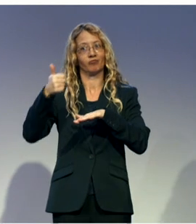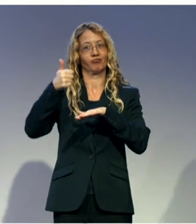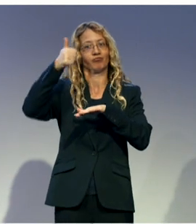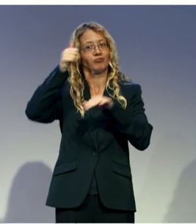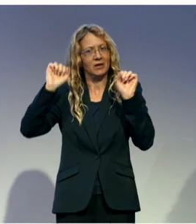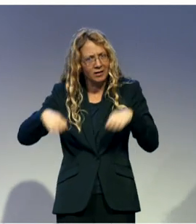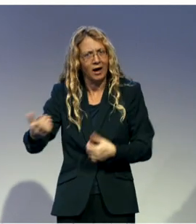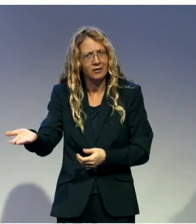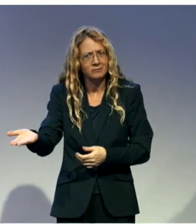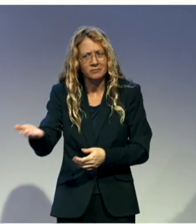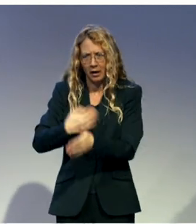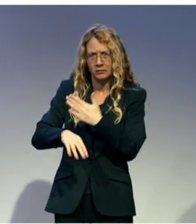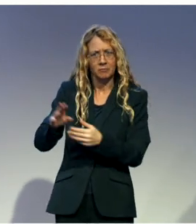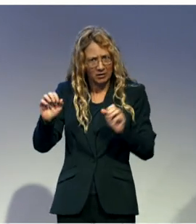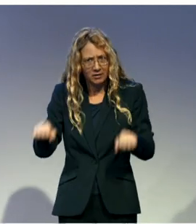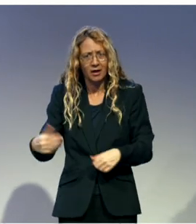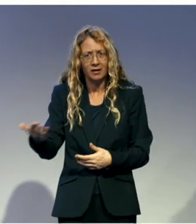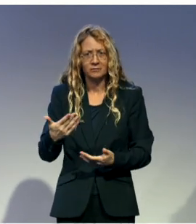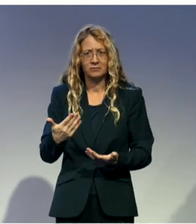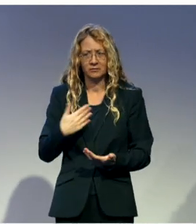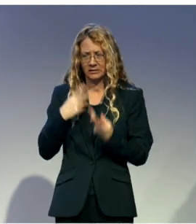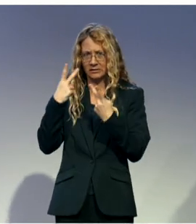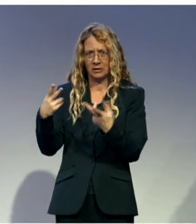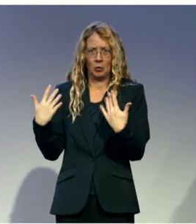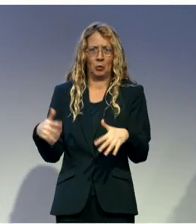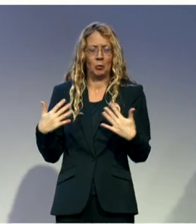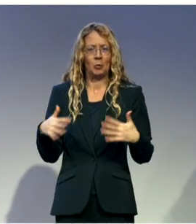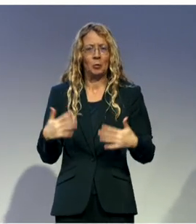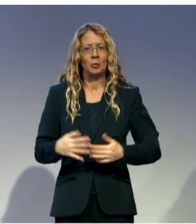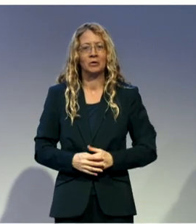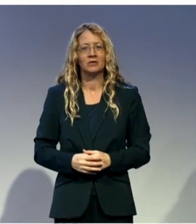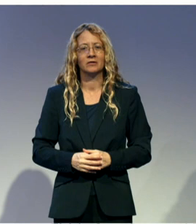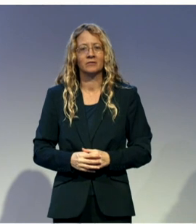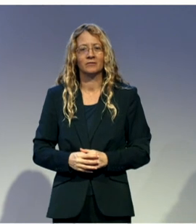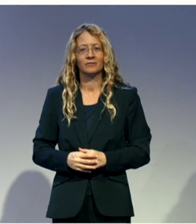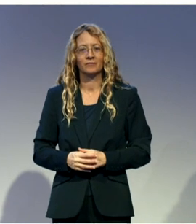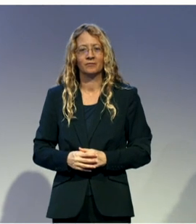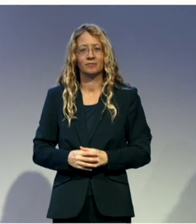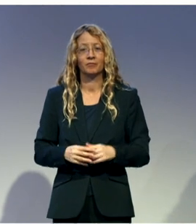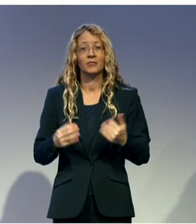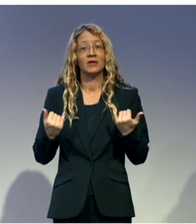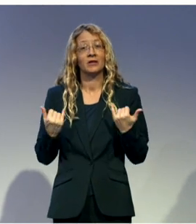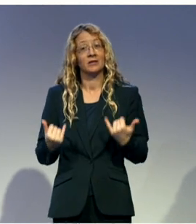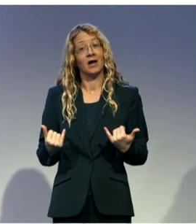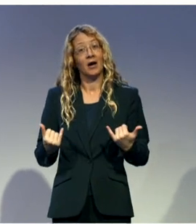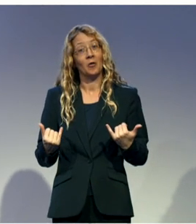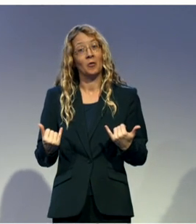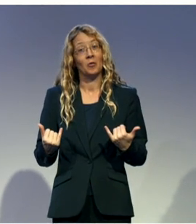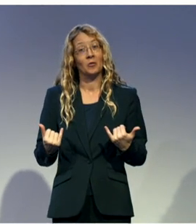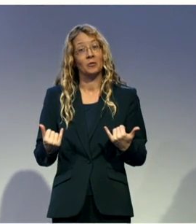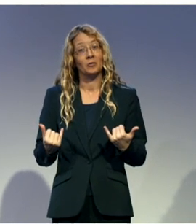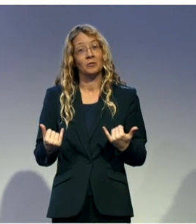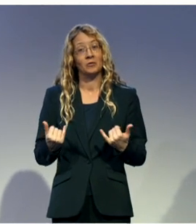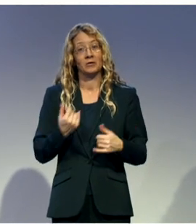us a model on what we needed to do. And as I'm speaking currently, in 2019, out of